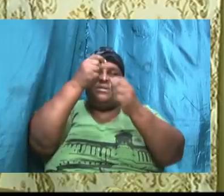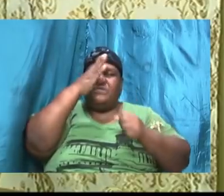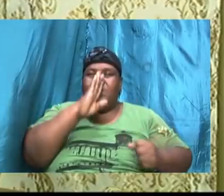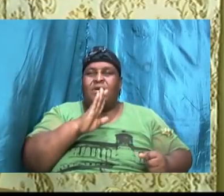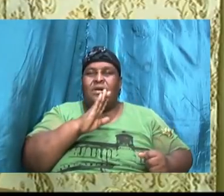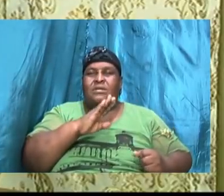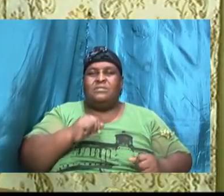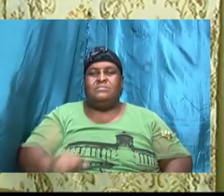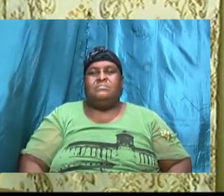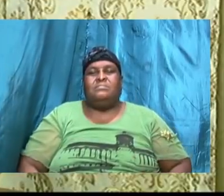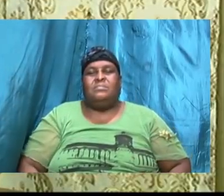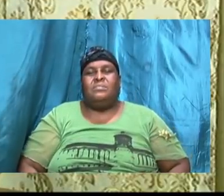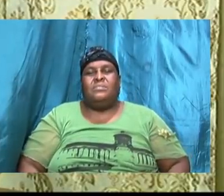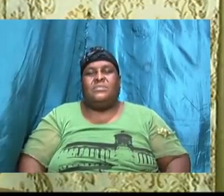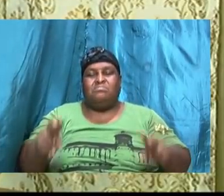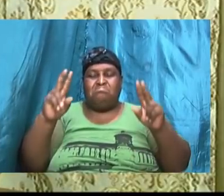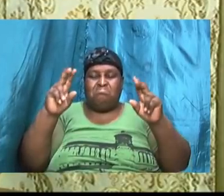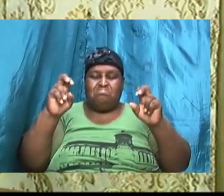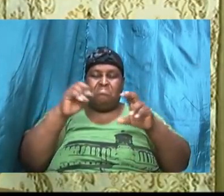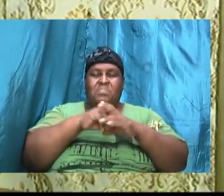of the team echoed in scriptures